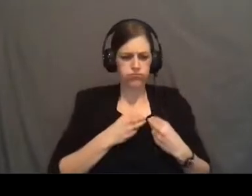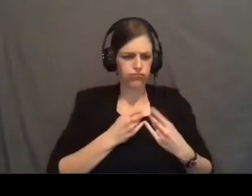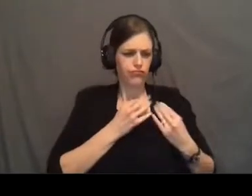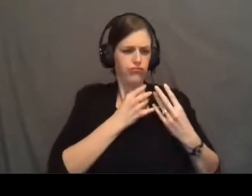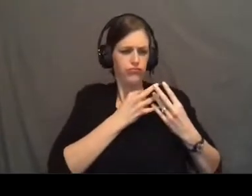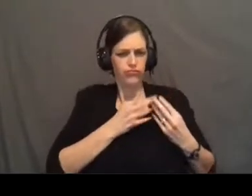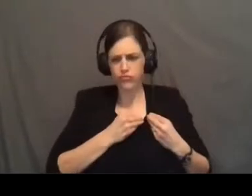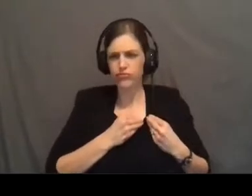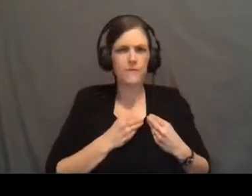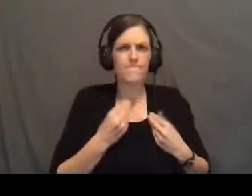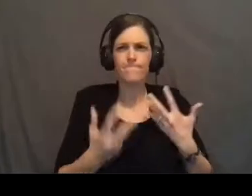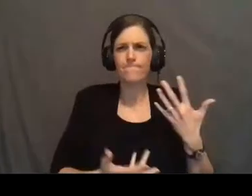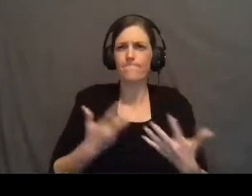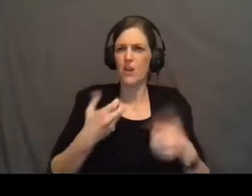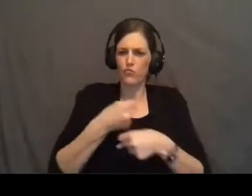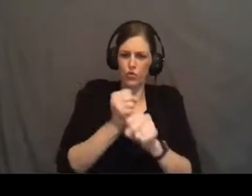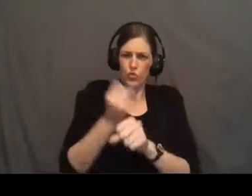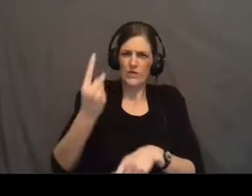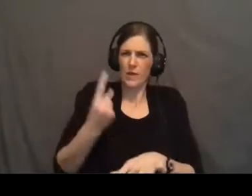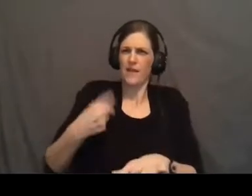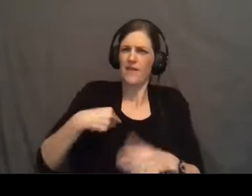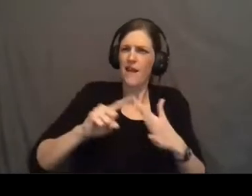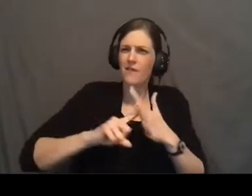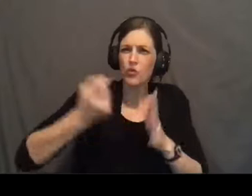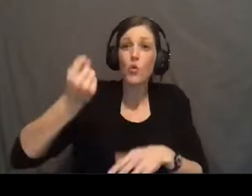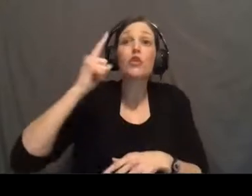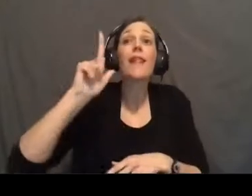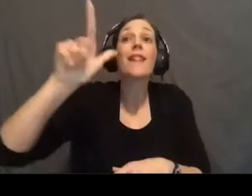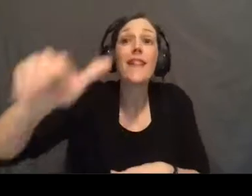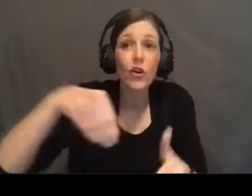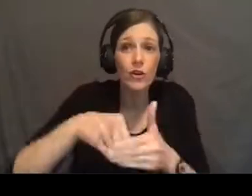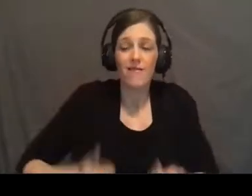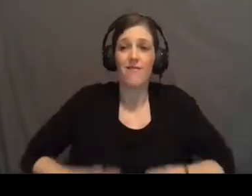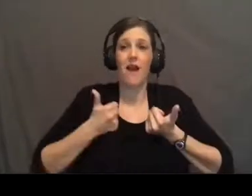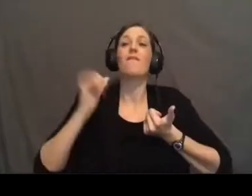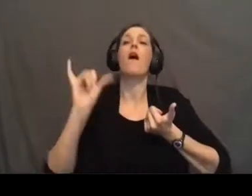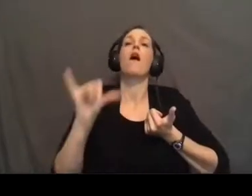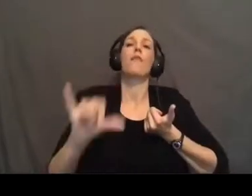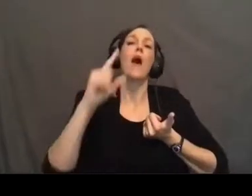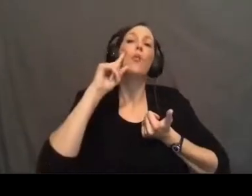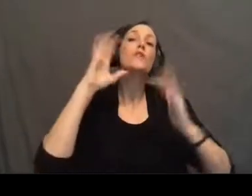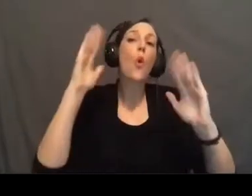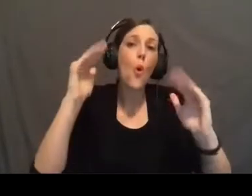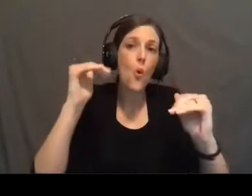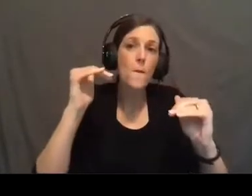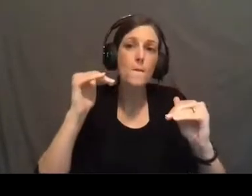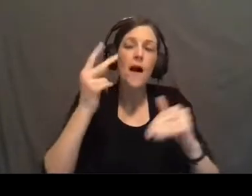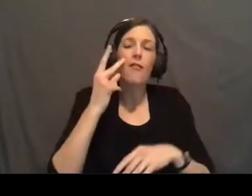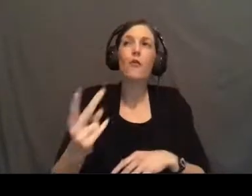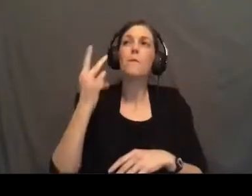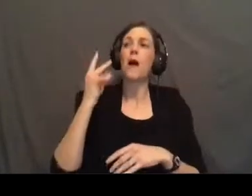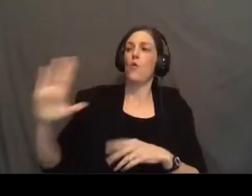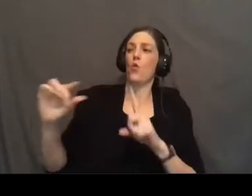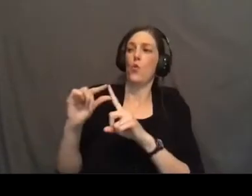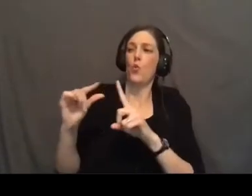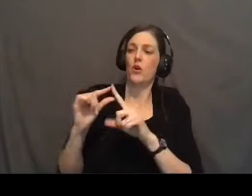up inside of me, and it produced something that I began to understand later in life as hope. And I look back at those words she would say